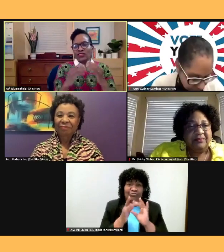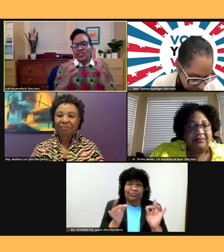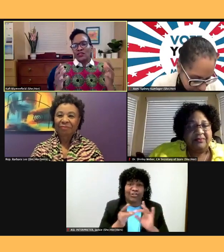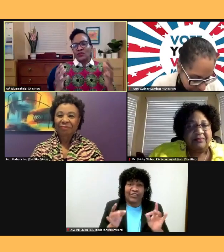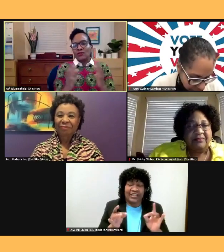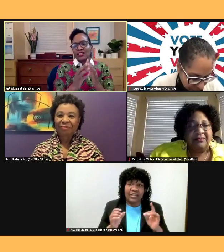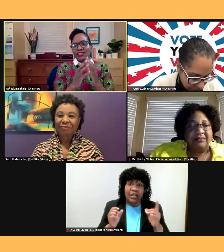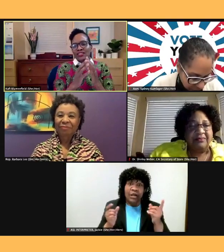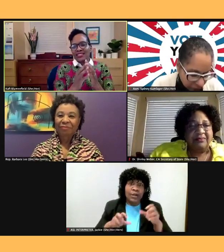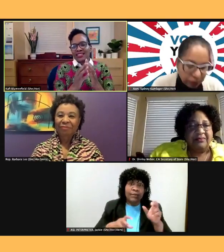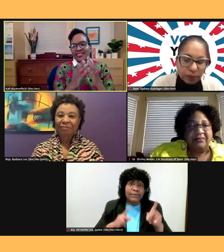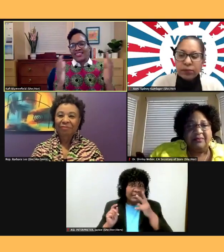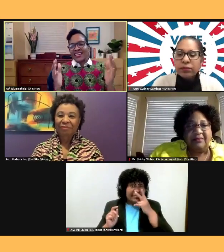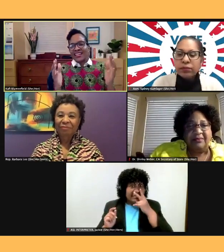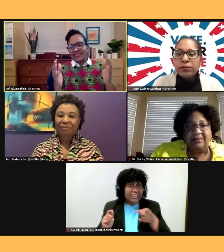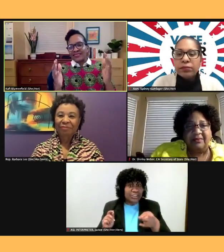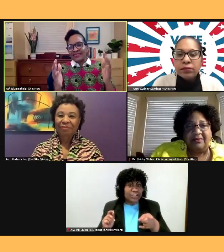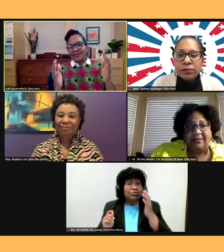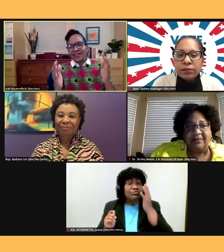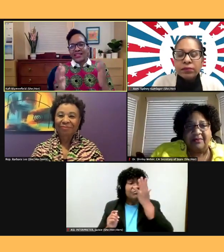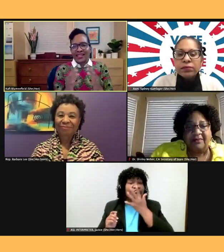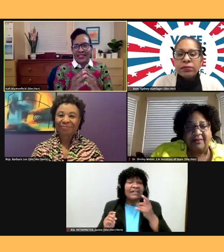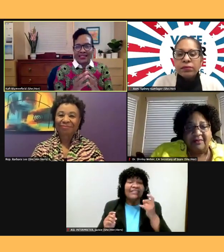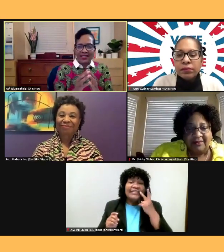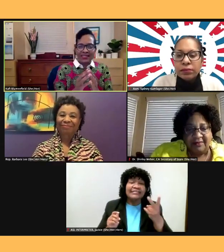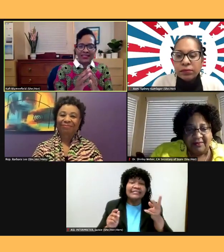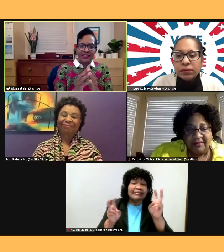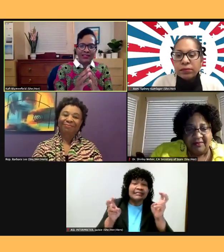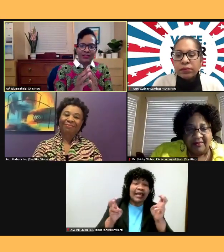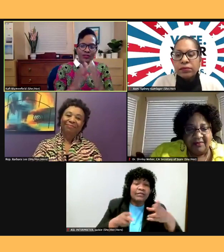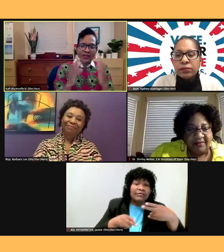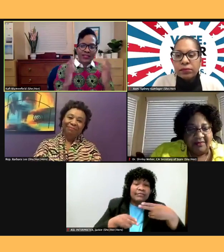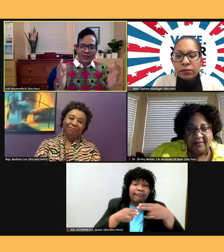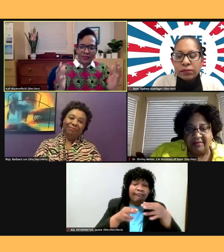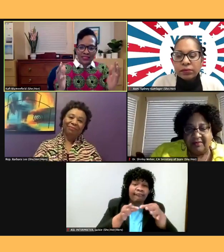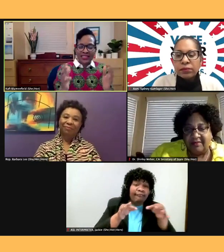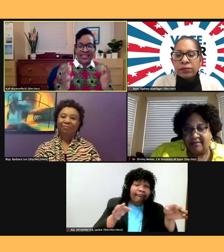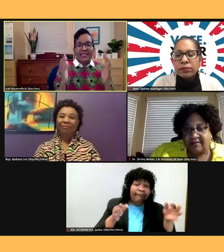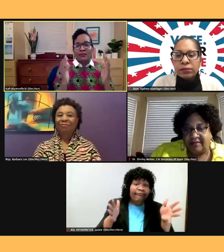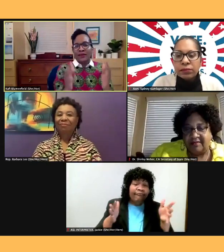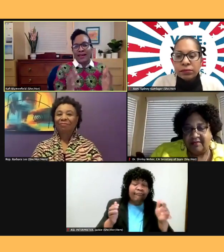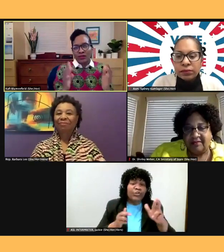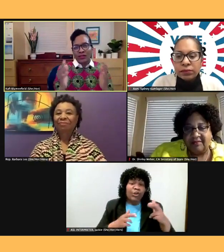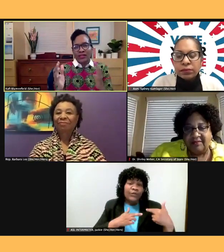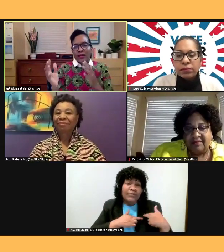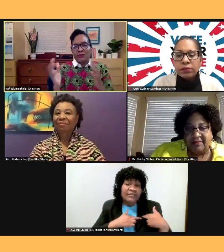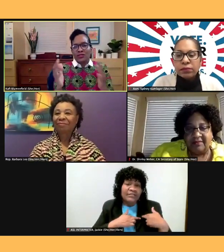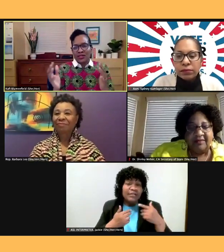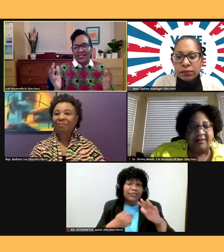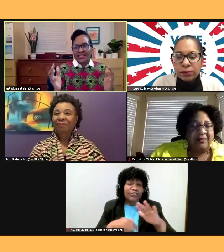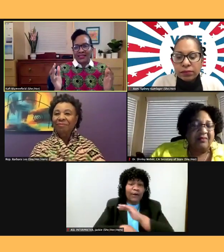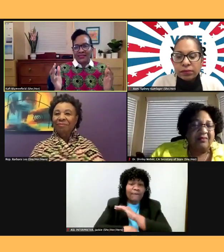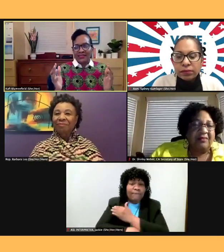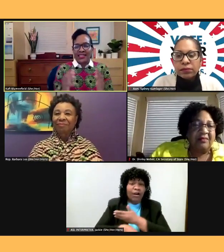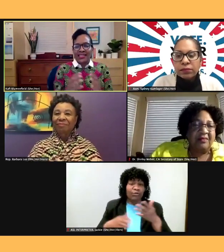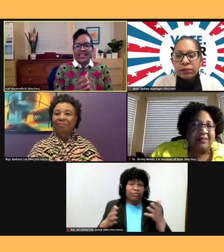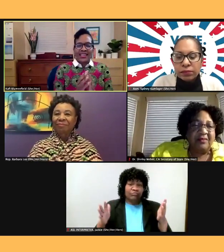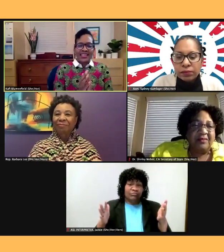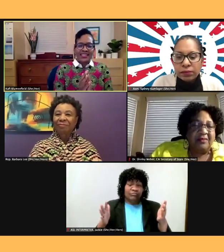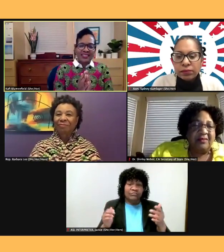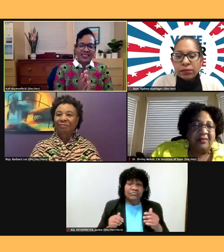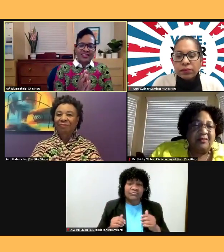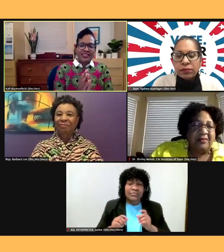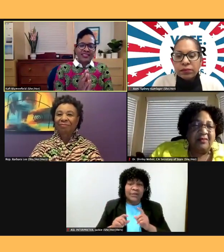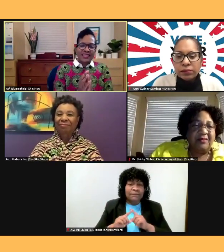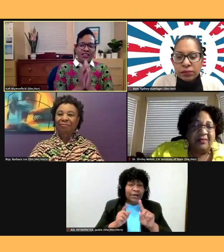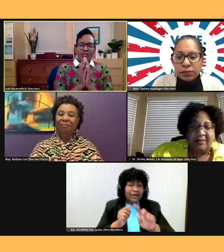just see the title, right. And, and the, the responsibility and the power that comes with that title. And yet there is a